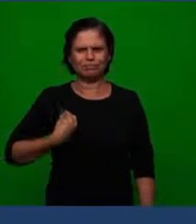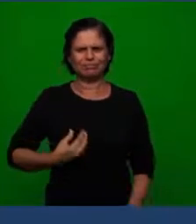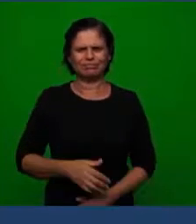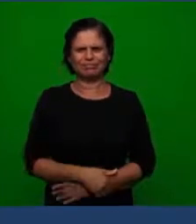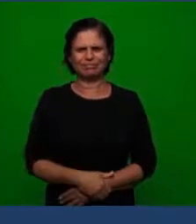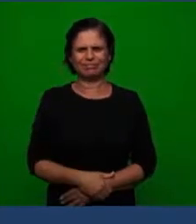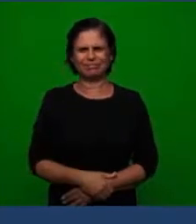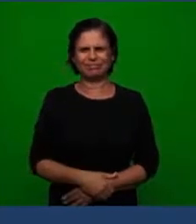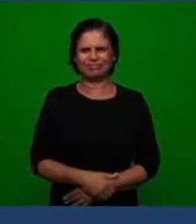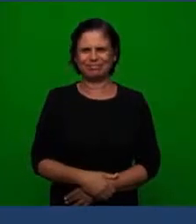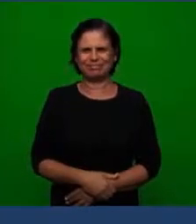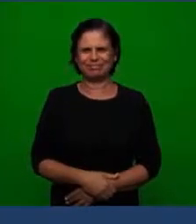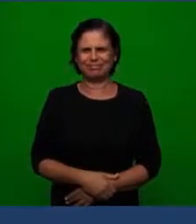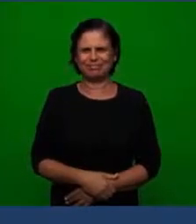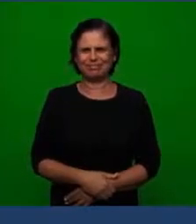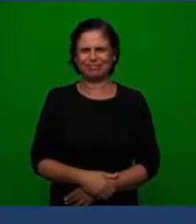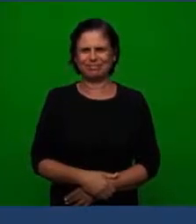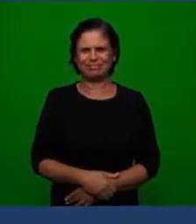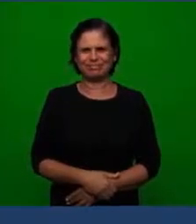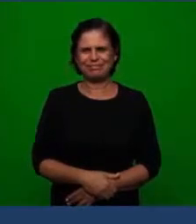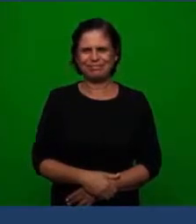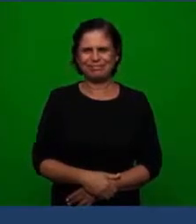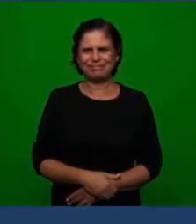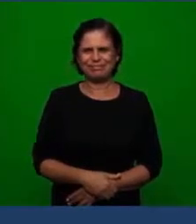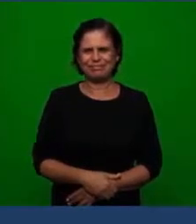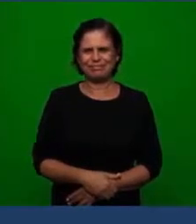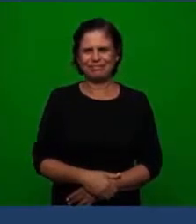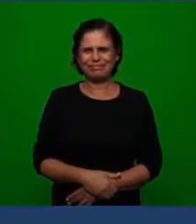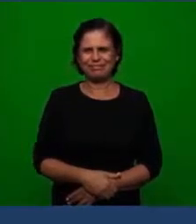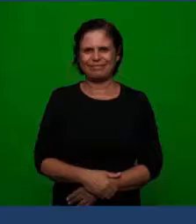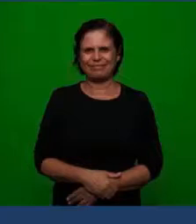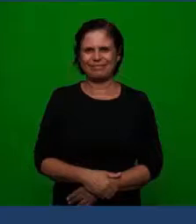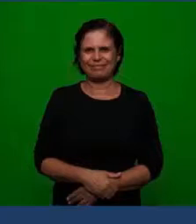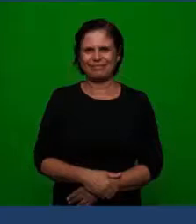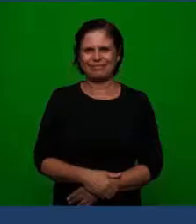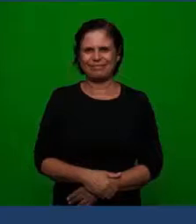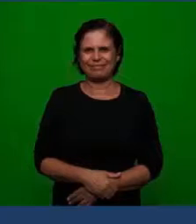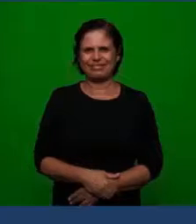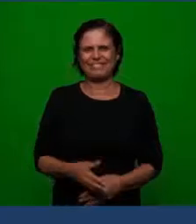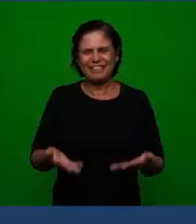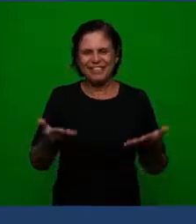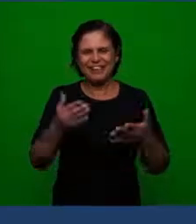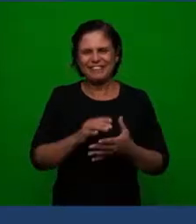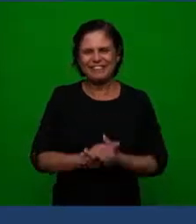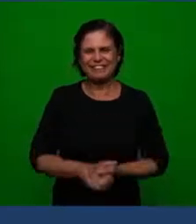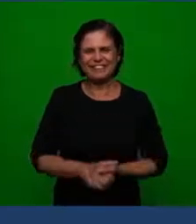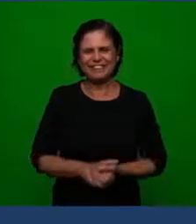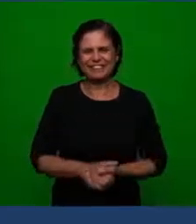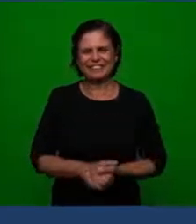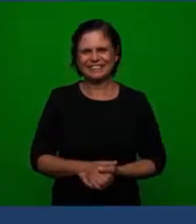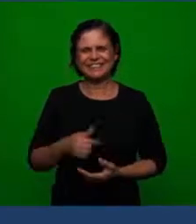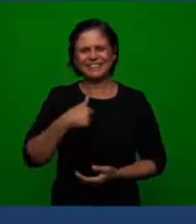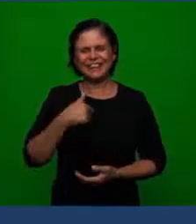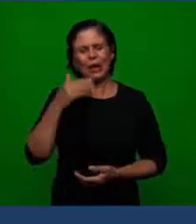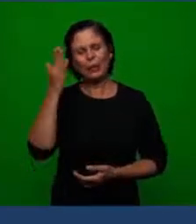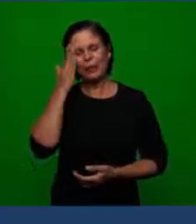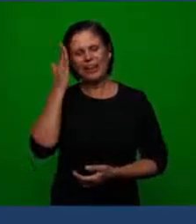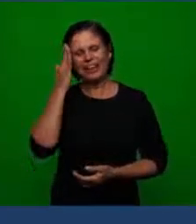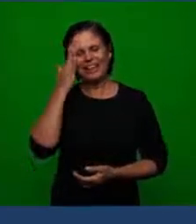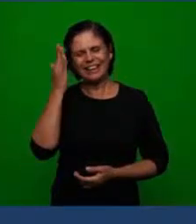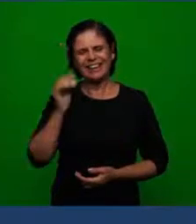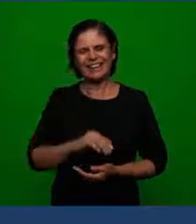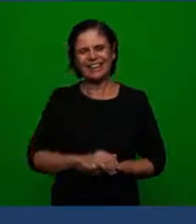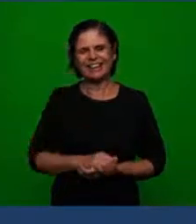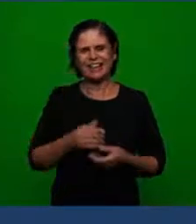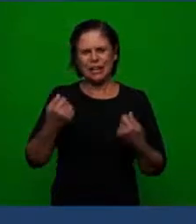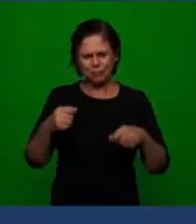enough time to answer it we're not going to get out of we'll remain here waiting so I understand